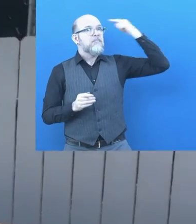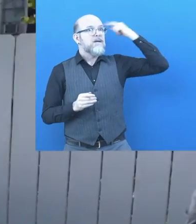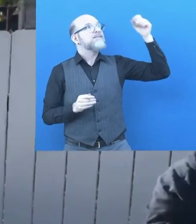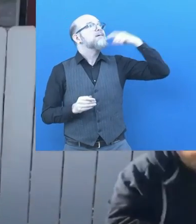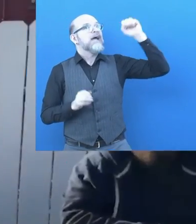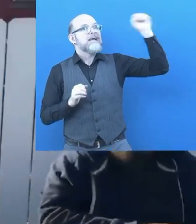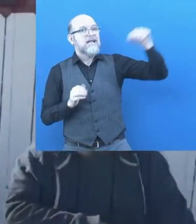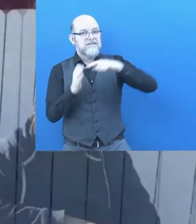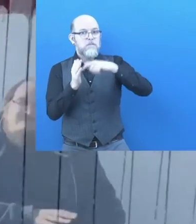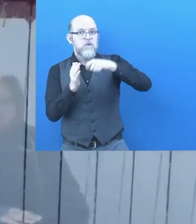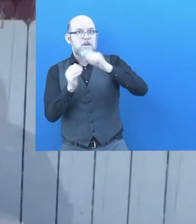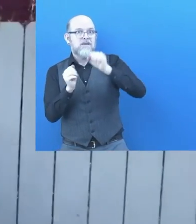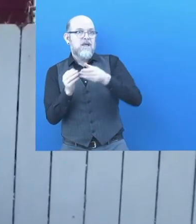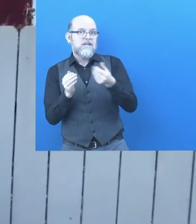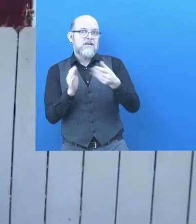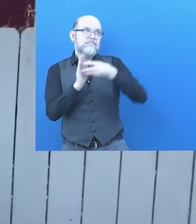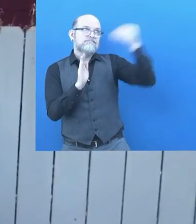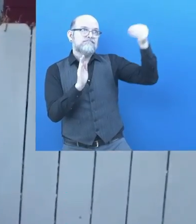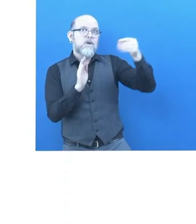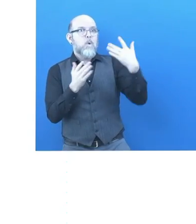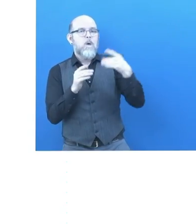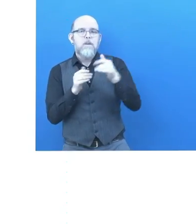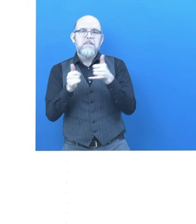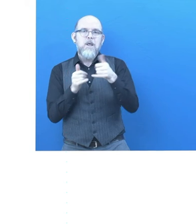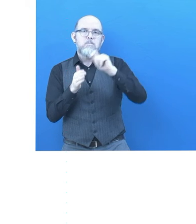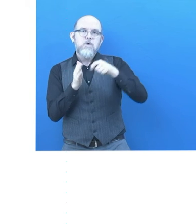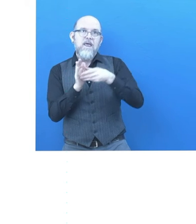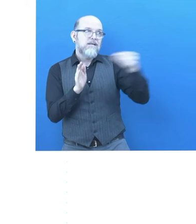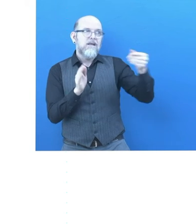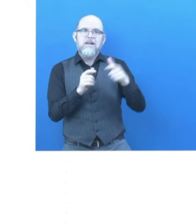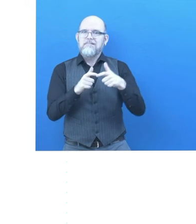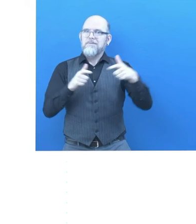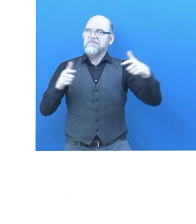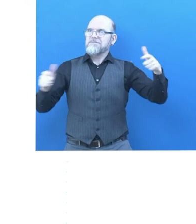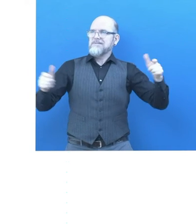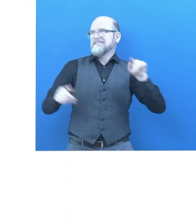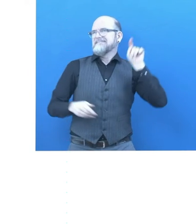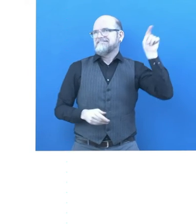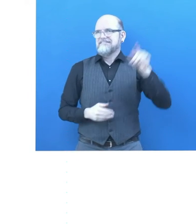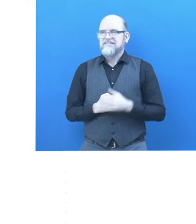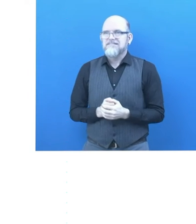programs or fully operational programs. How did the solution help you?